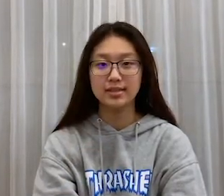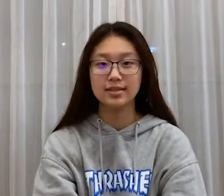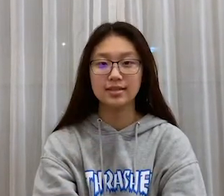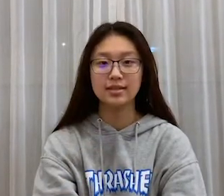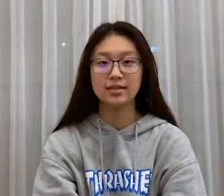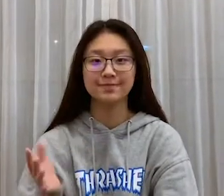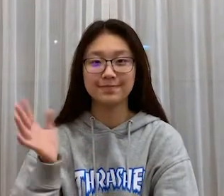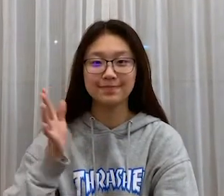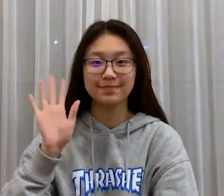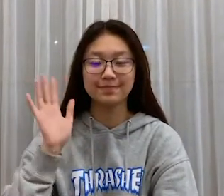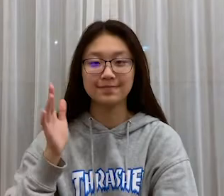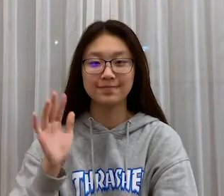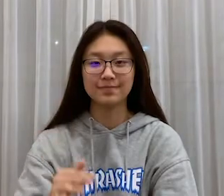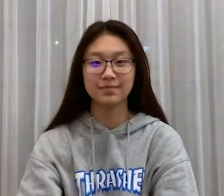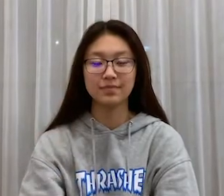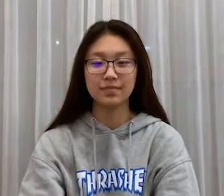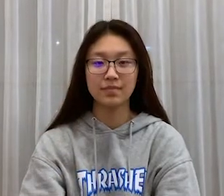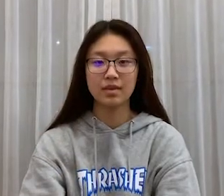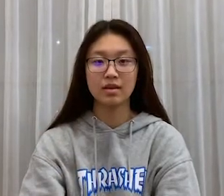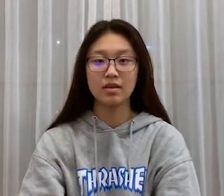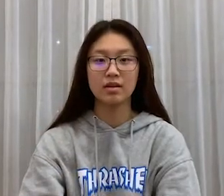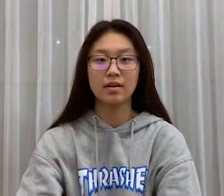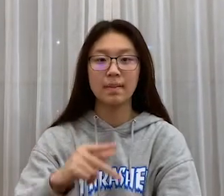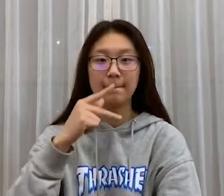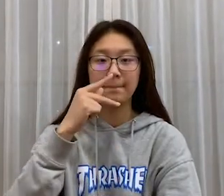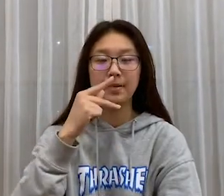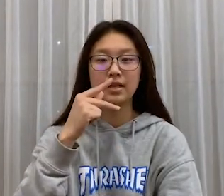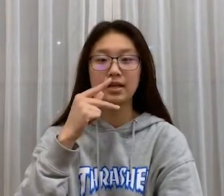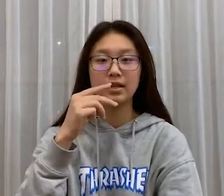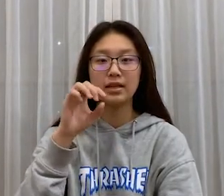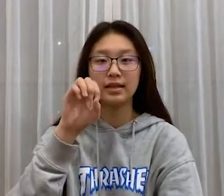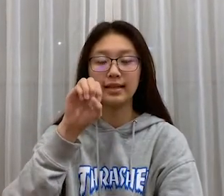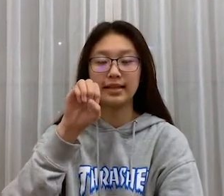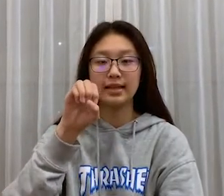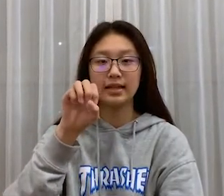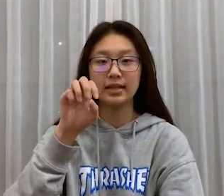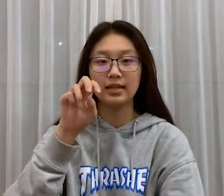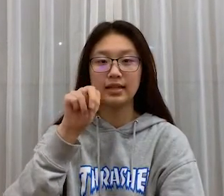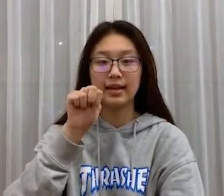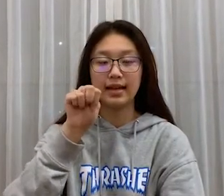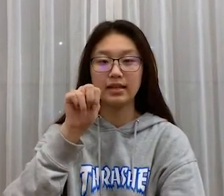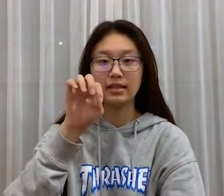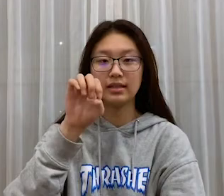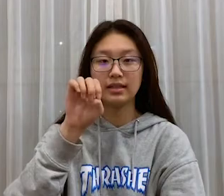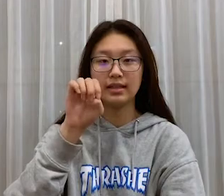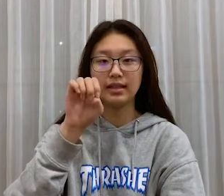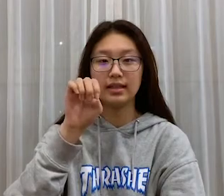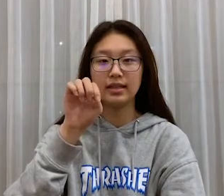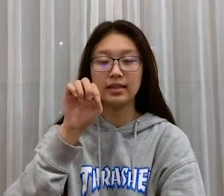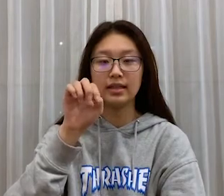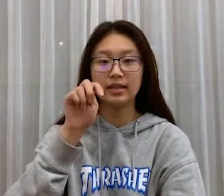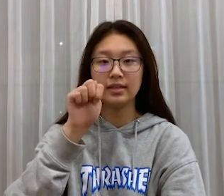you can see through it. Also, can be added behind any adjective to mean completely